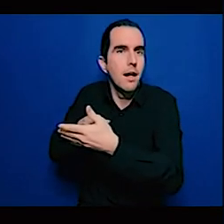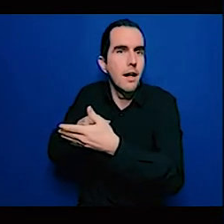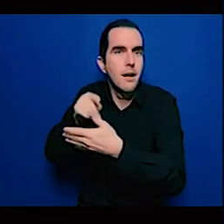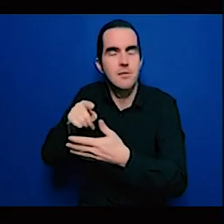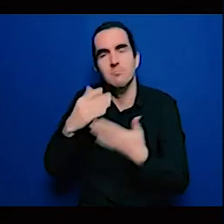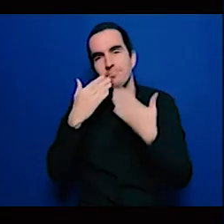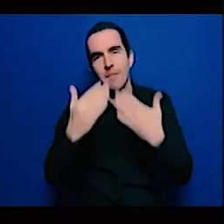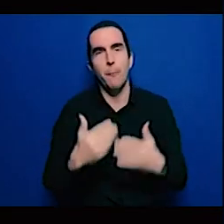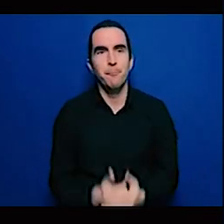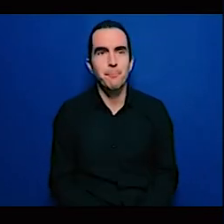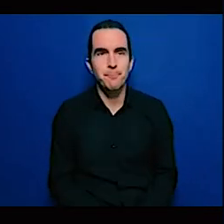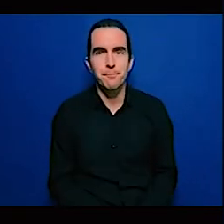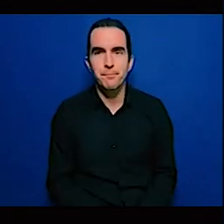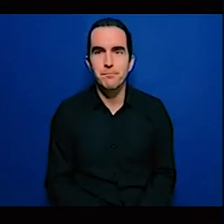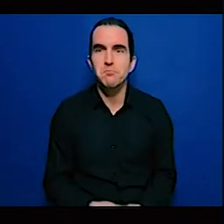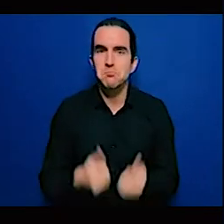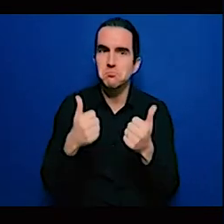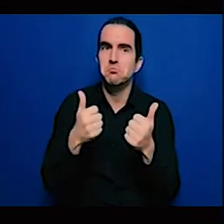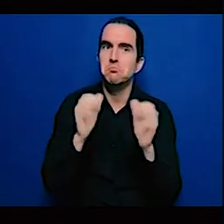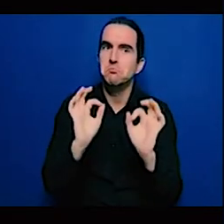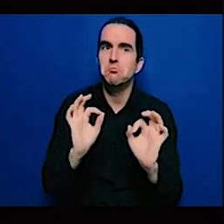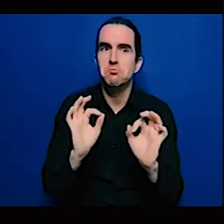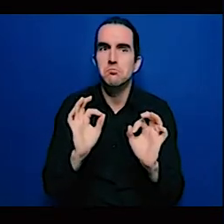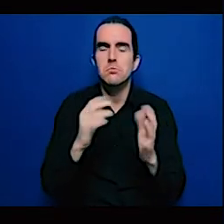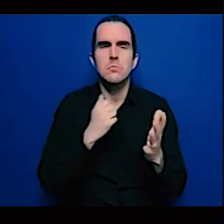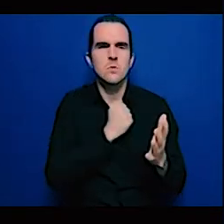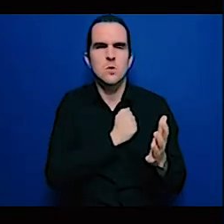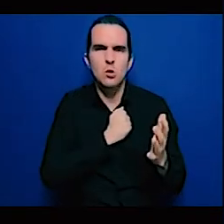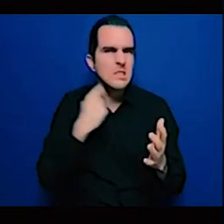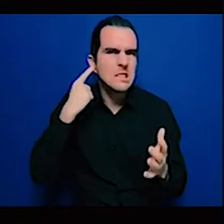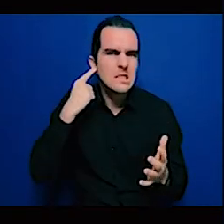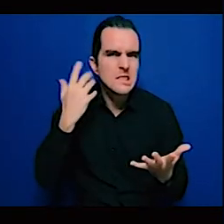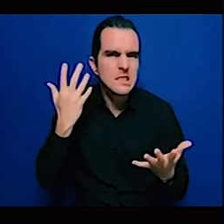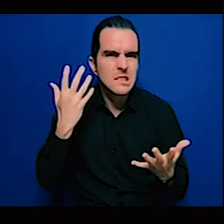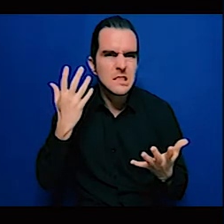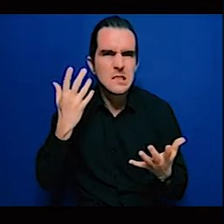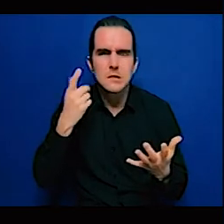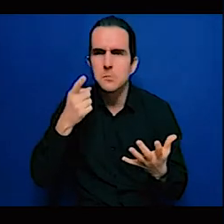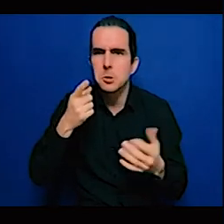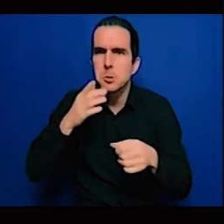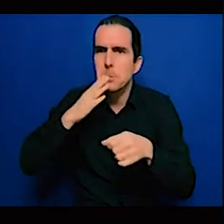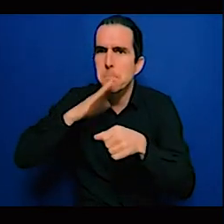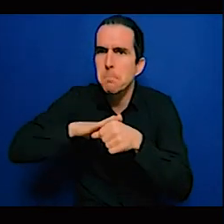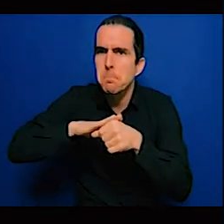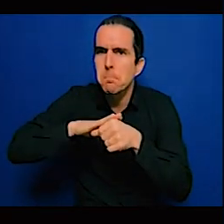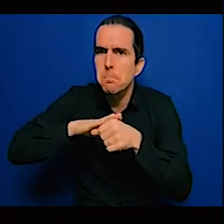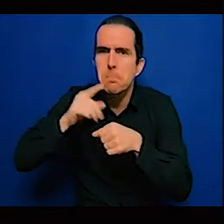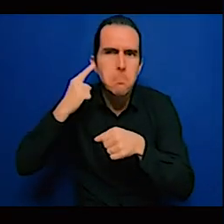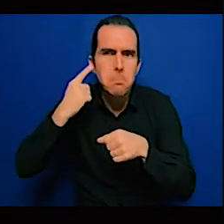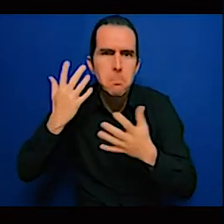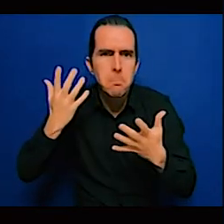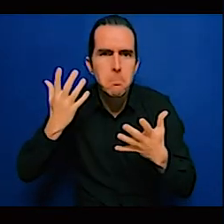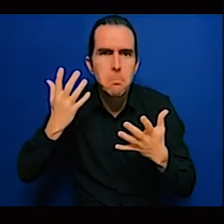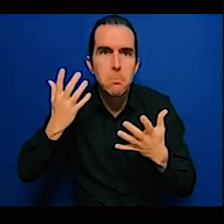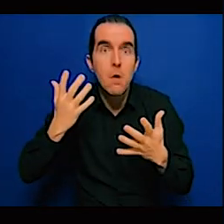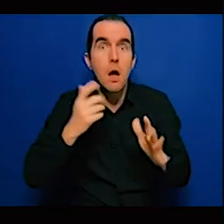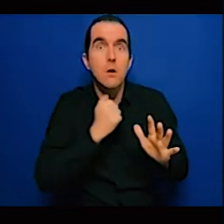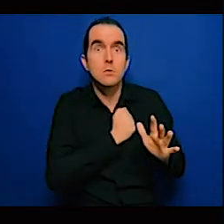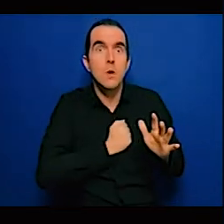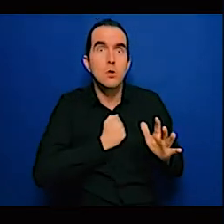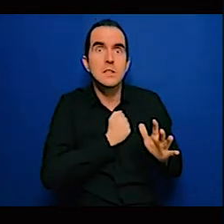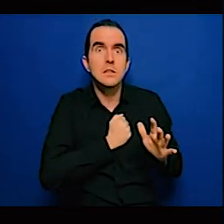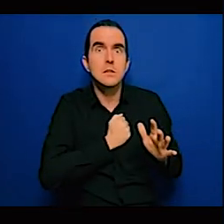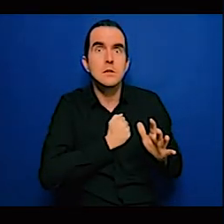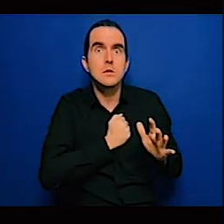Sorry. No, I said excellent point. You know, the money might be there, but trying to get it, the